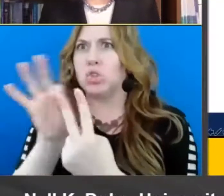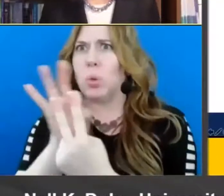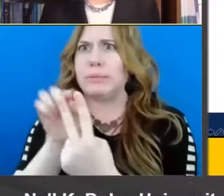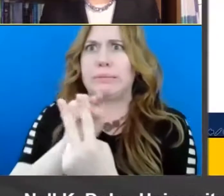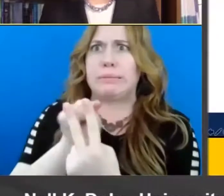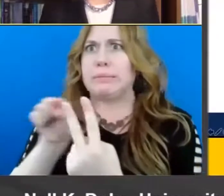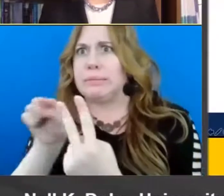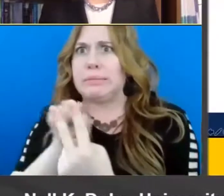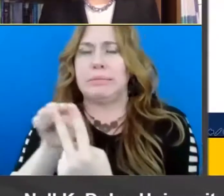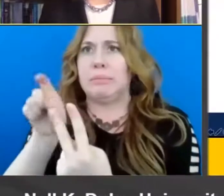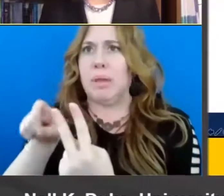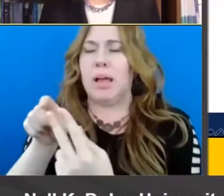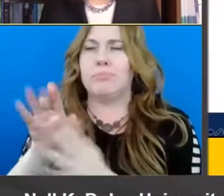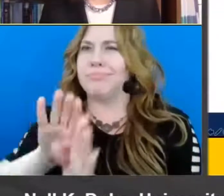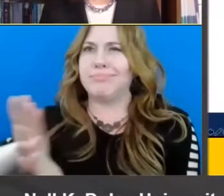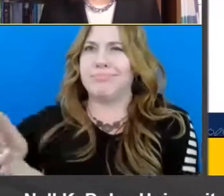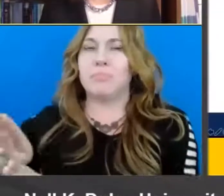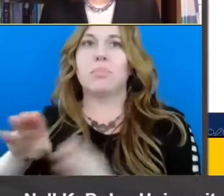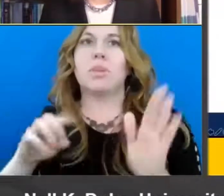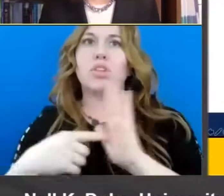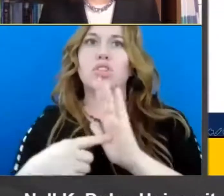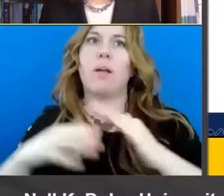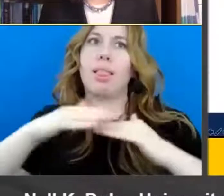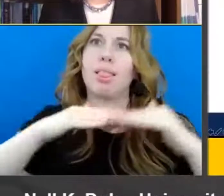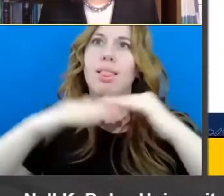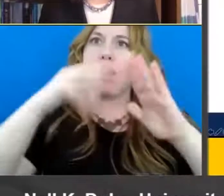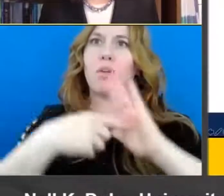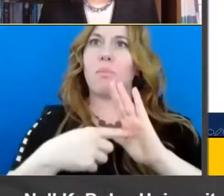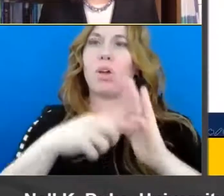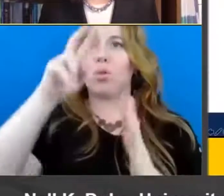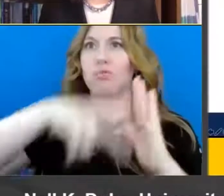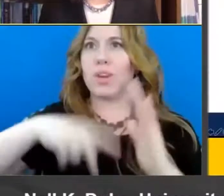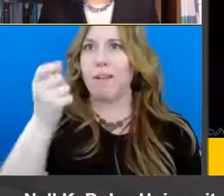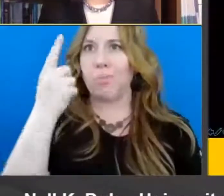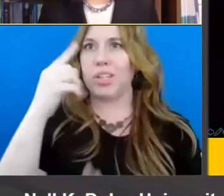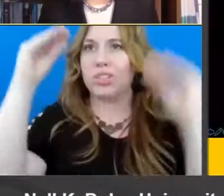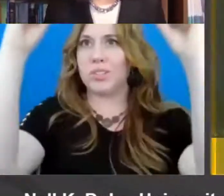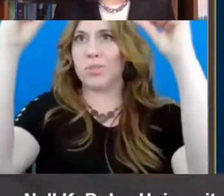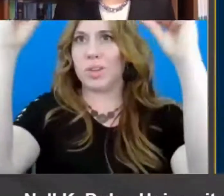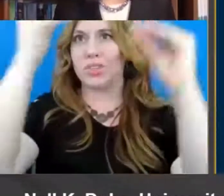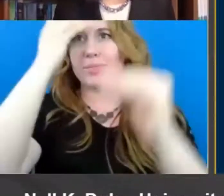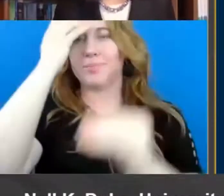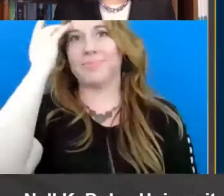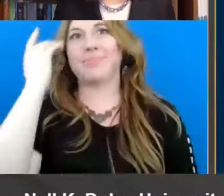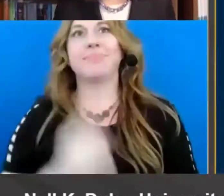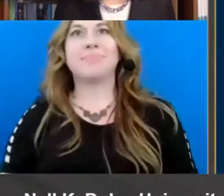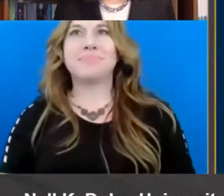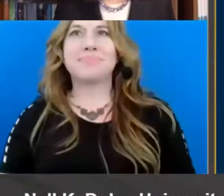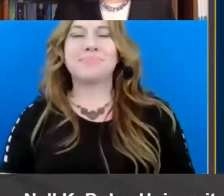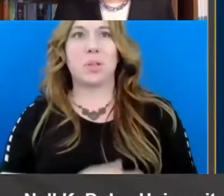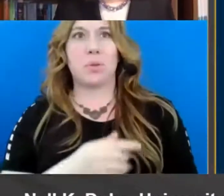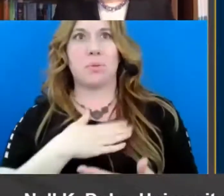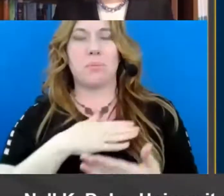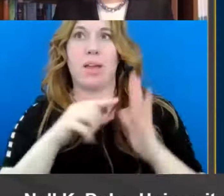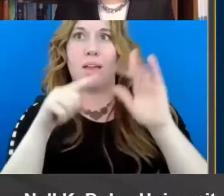that we see in the field by presenting a layered model of reading comprehension instruction i'm going to stop sharing